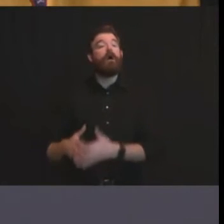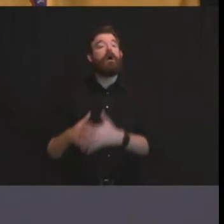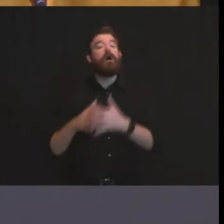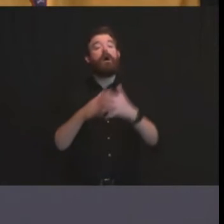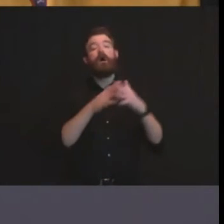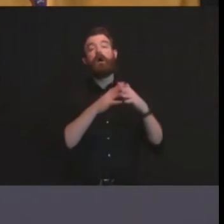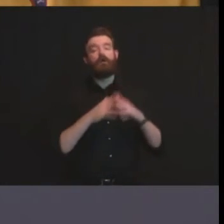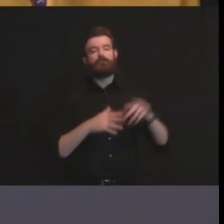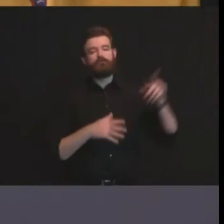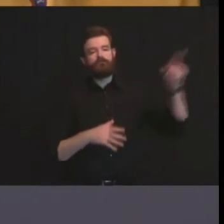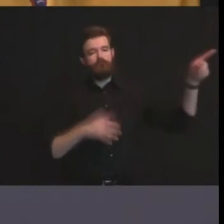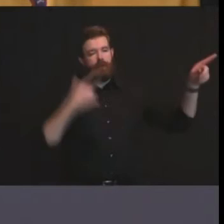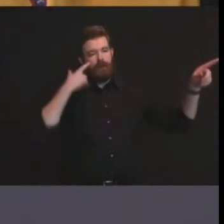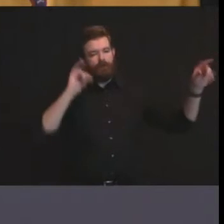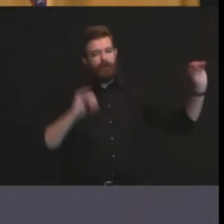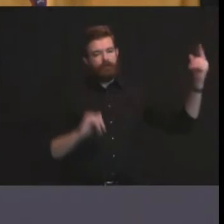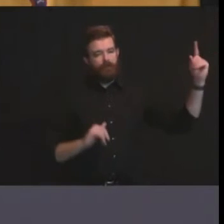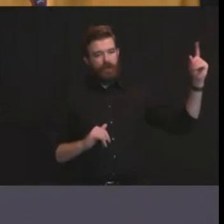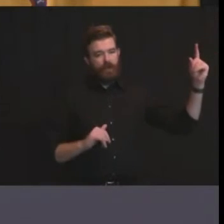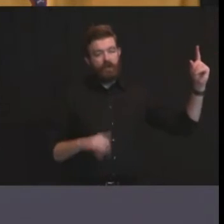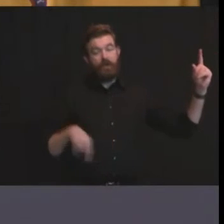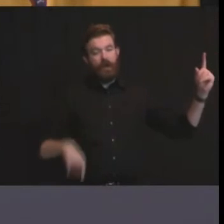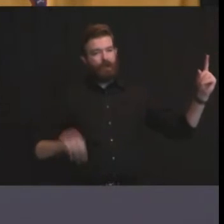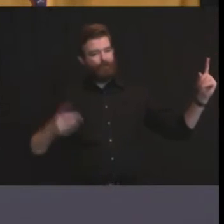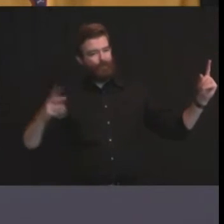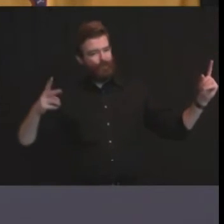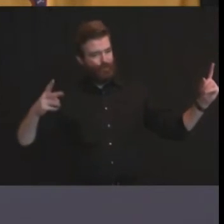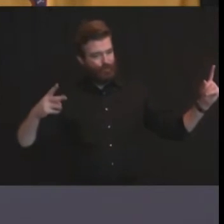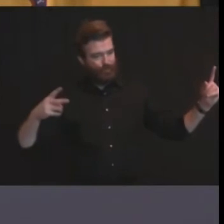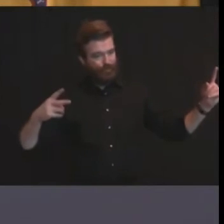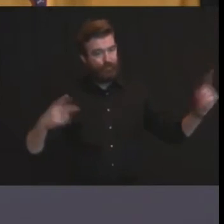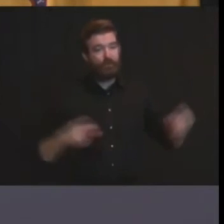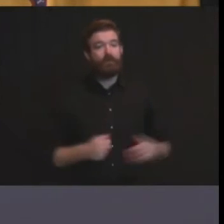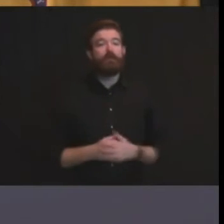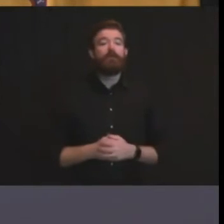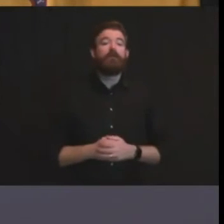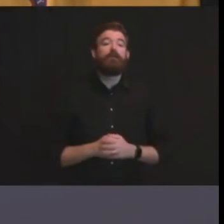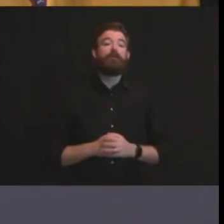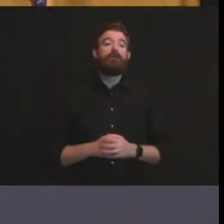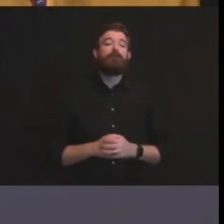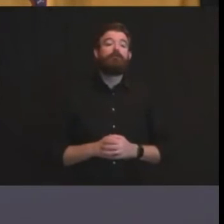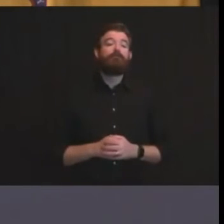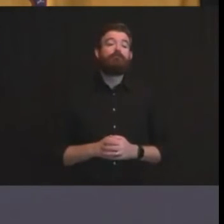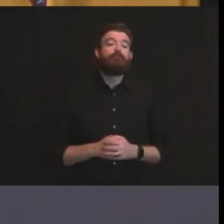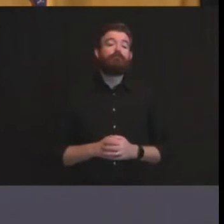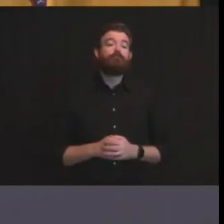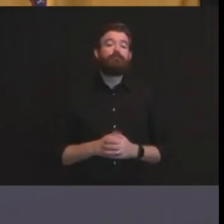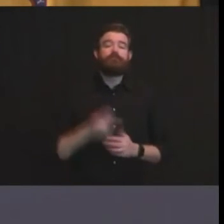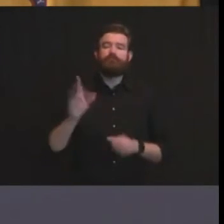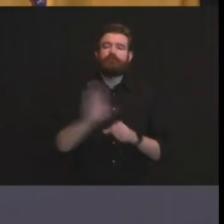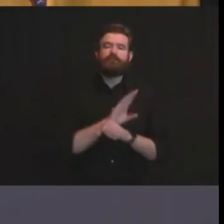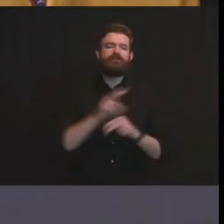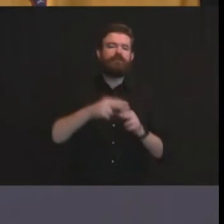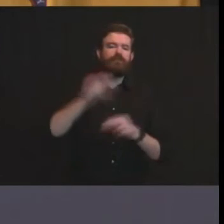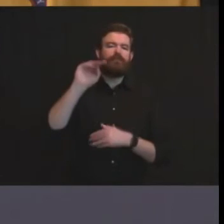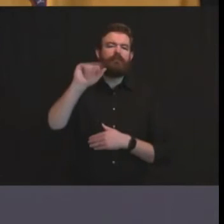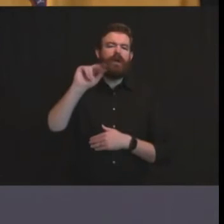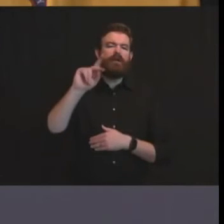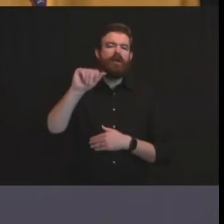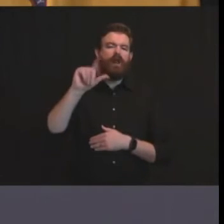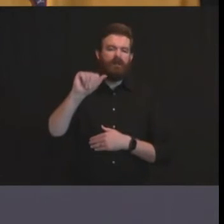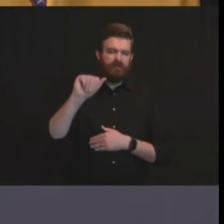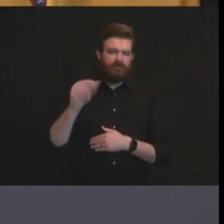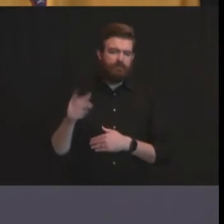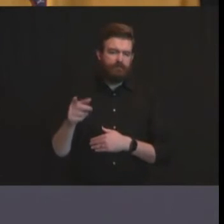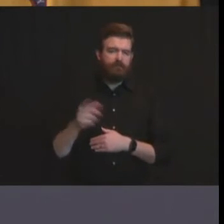mandalas has in addition to the fairlawn facility they've got over a thousand people in other locations in new jersey but we're gonna